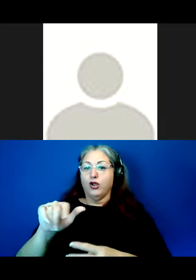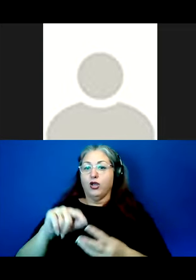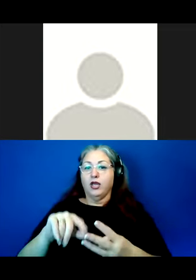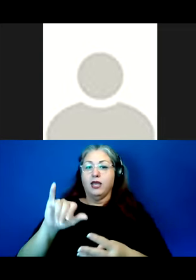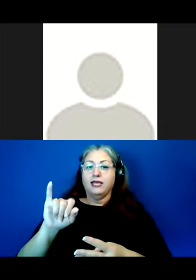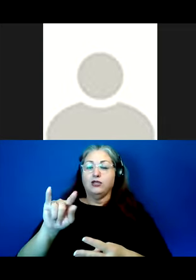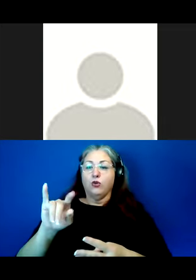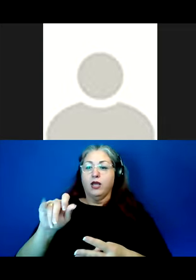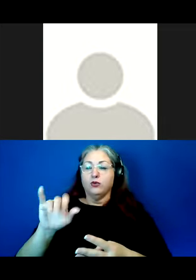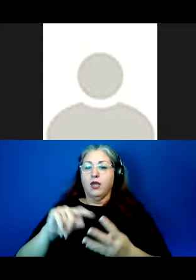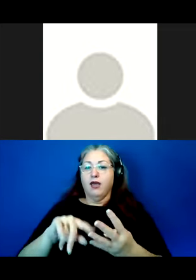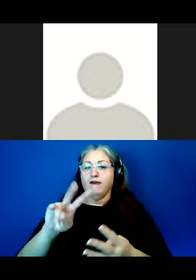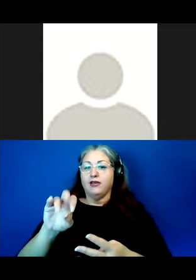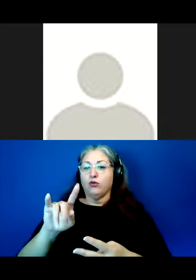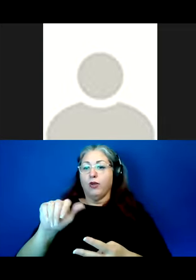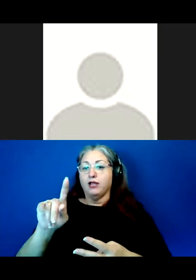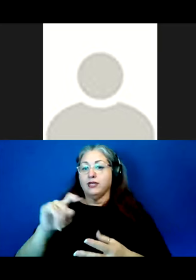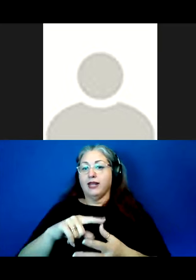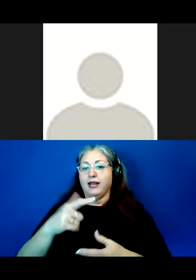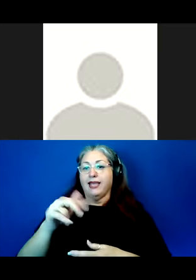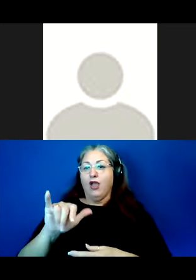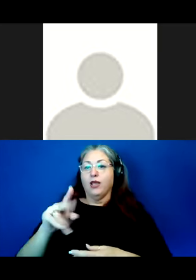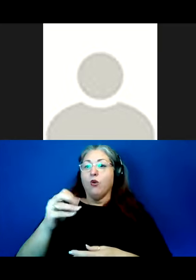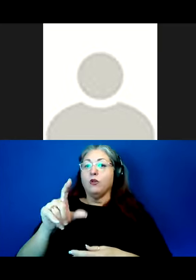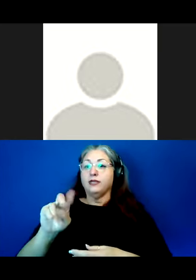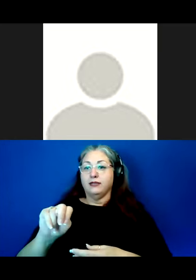Asuka, Victoria Anderson, and Gary Holton.